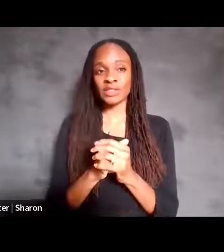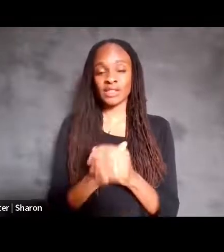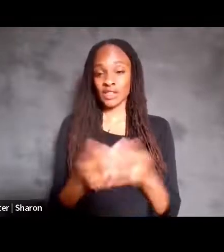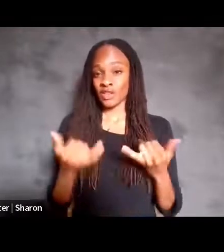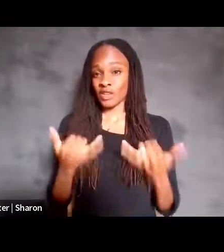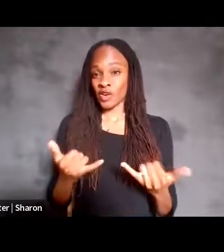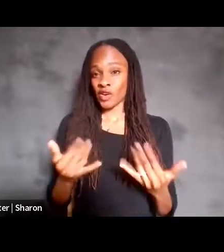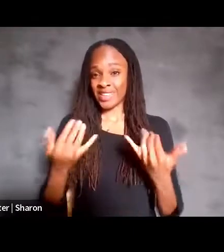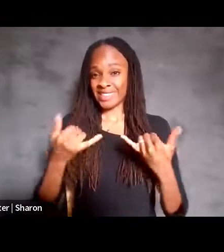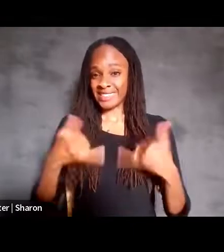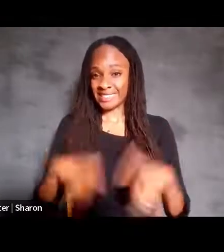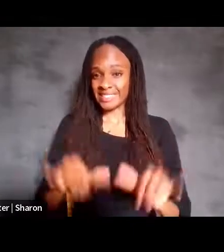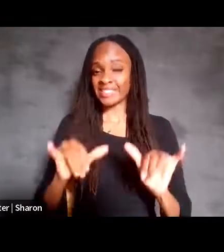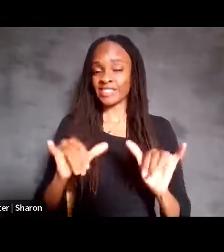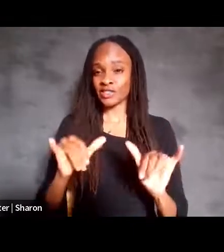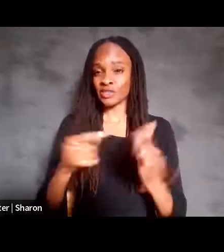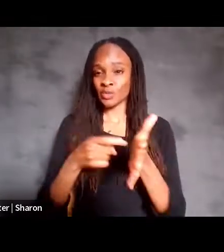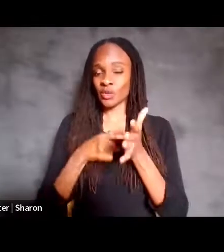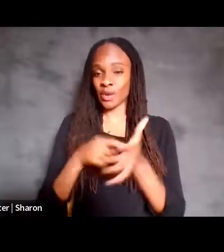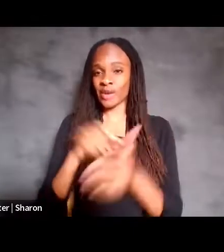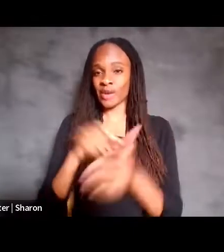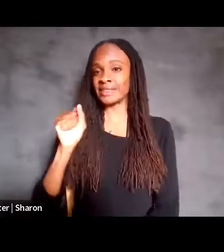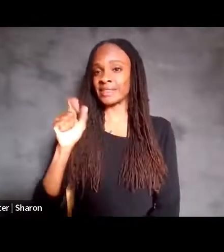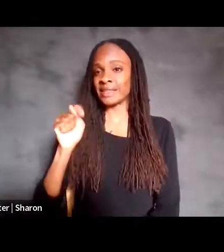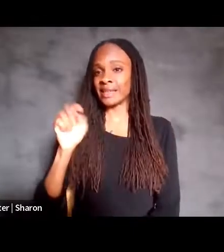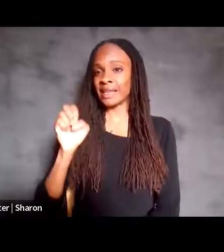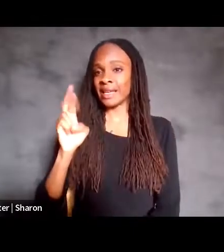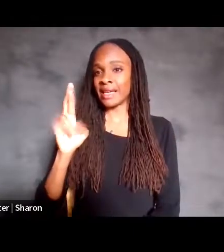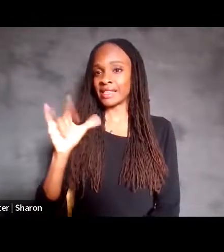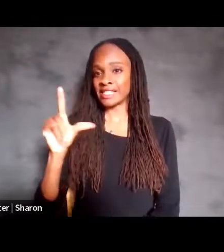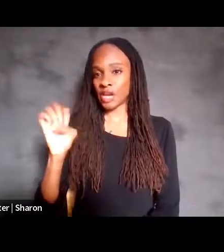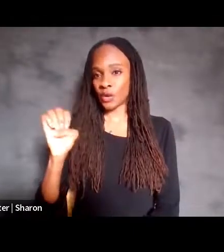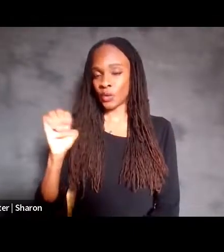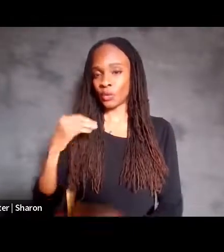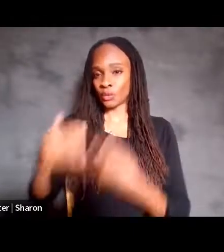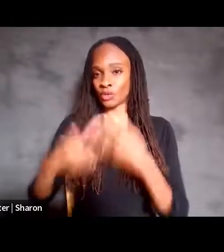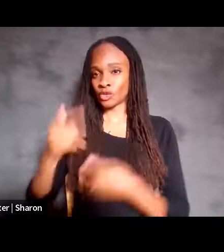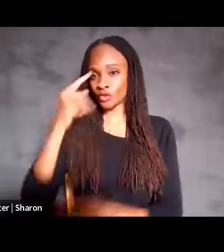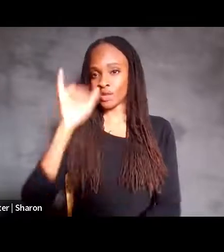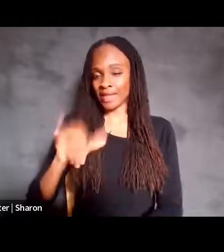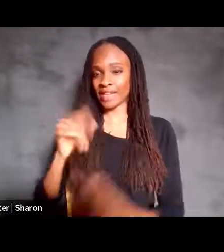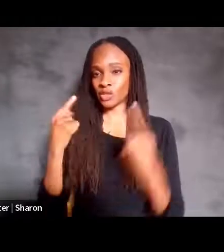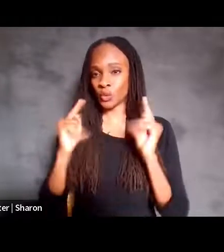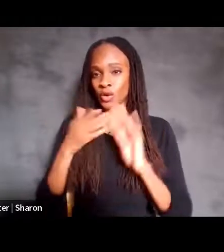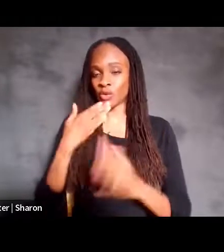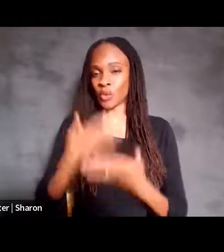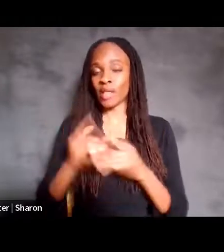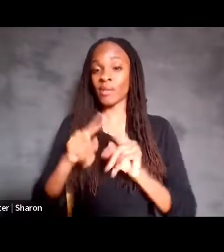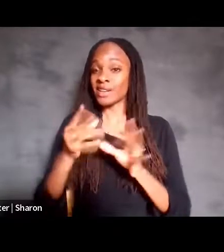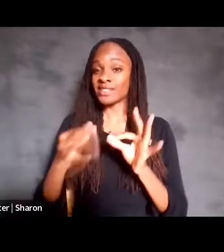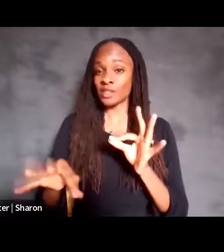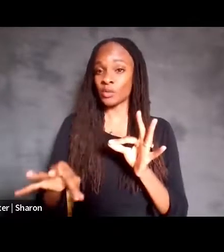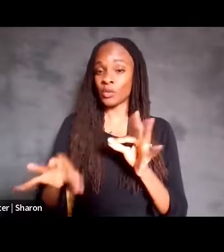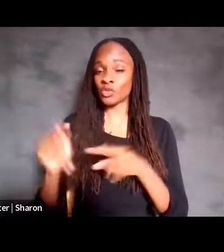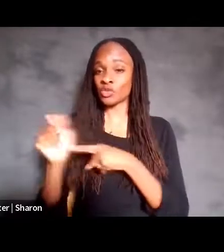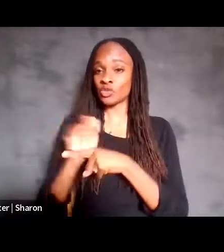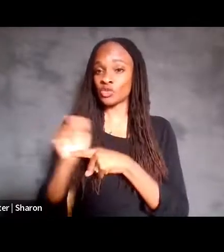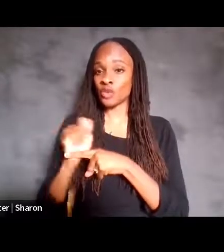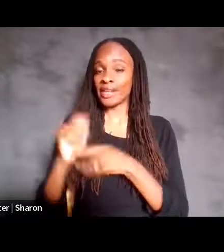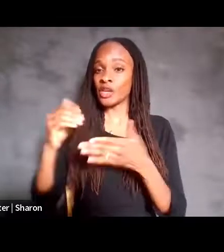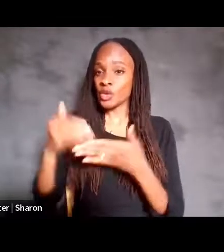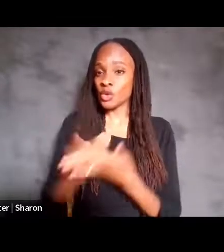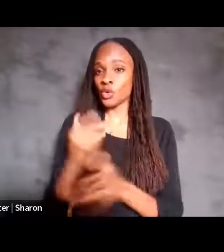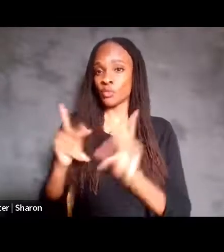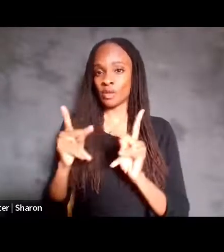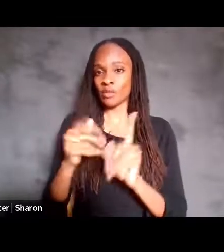still requires some sterile procedure for that to work well. But it is fairly simple to train new people